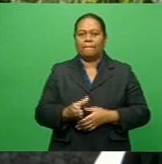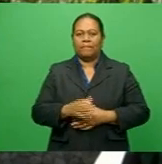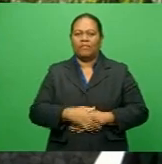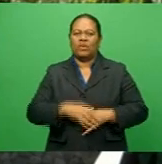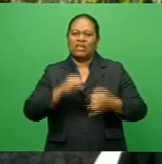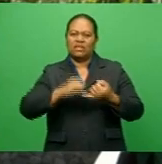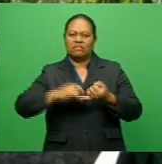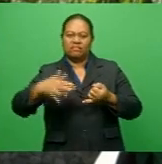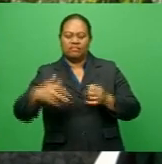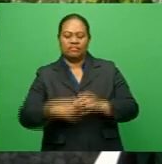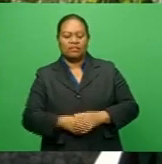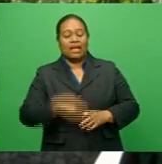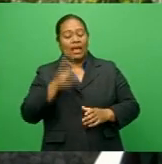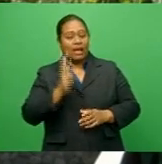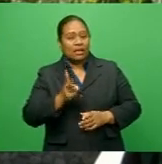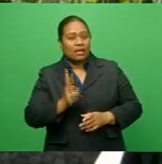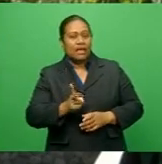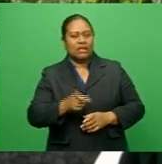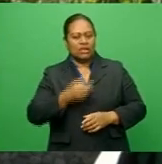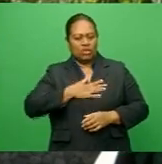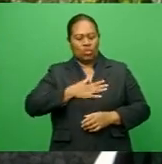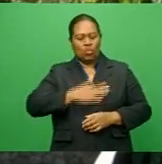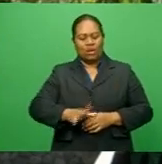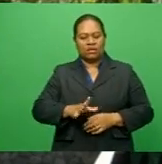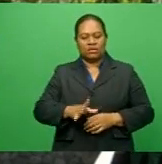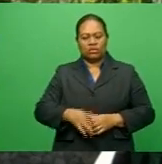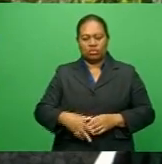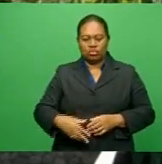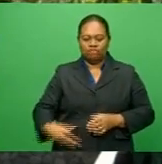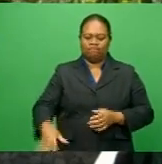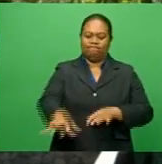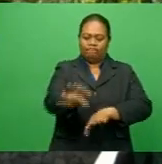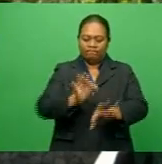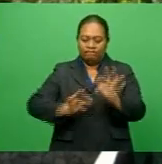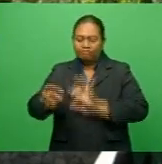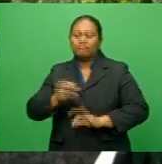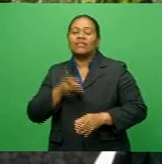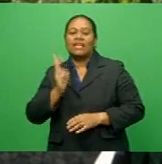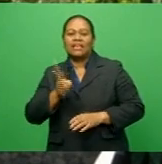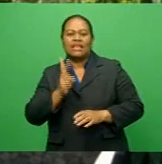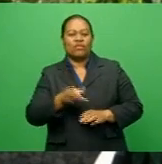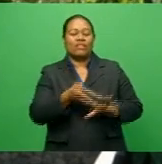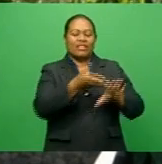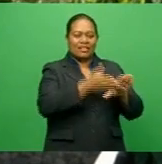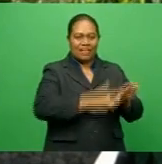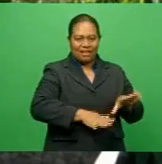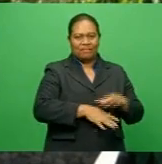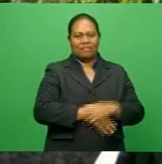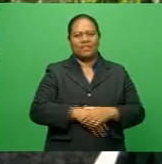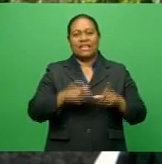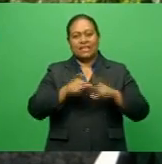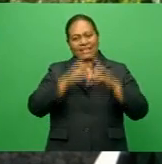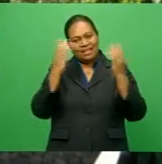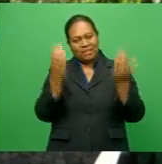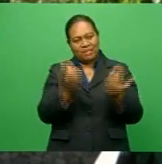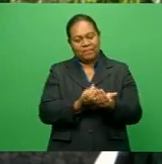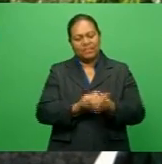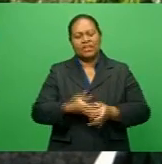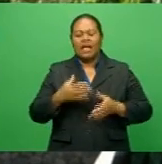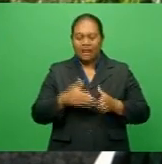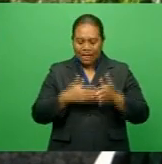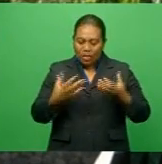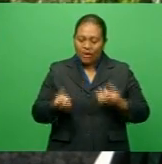hoping to regroup them again this December for our training camp because we now have an